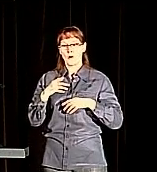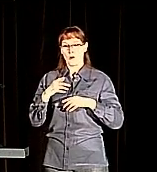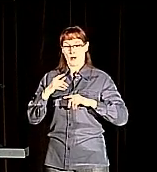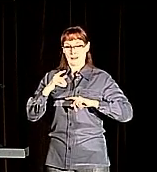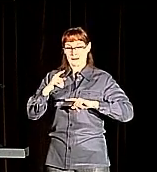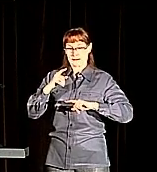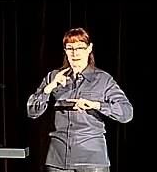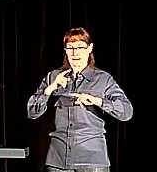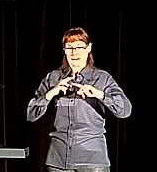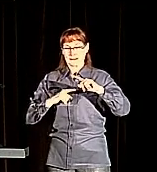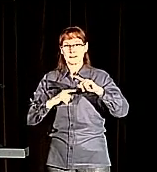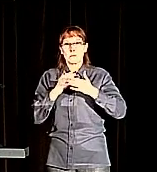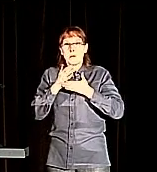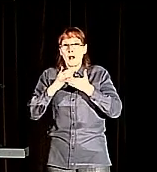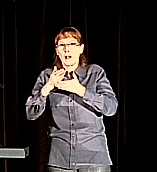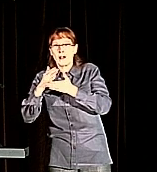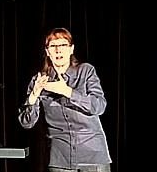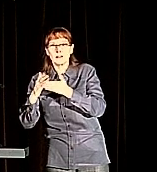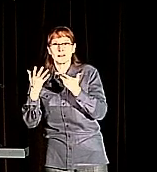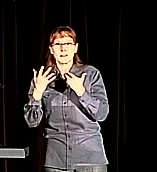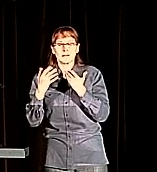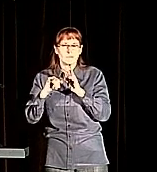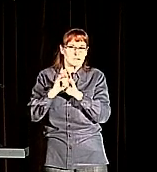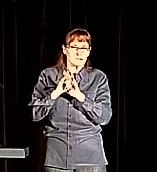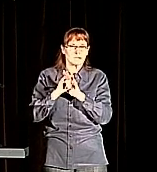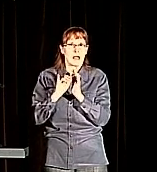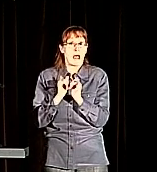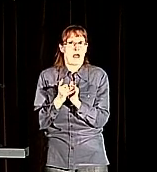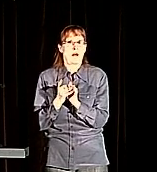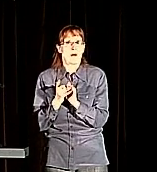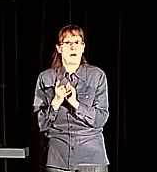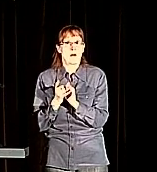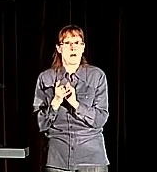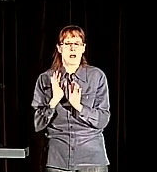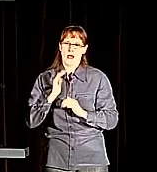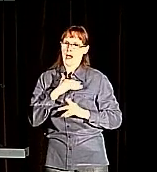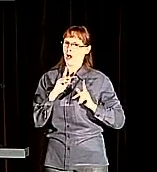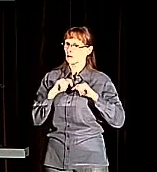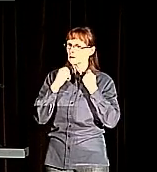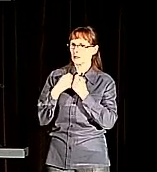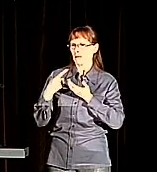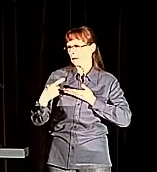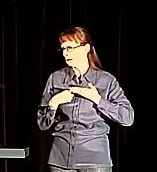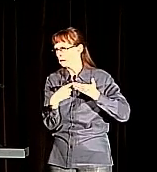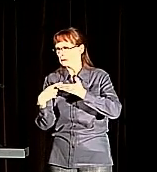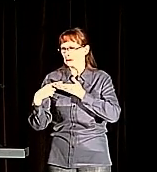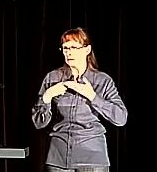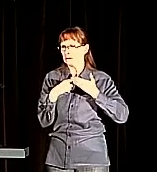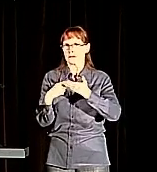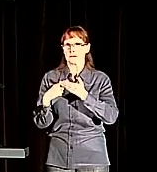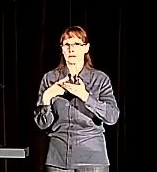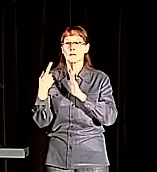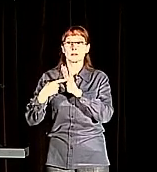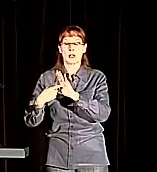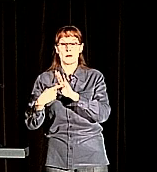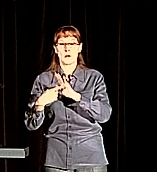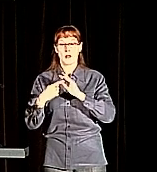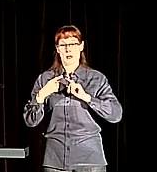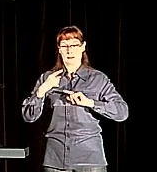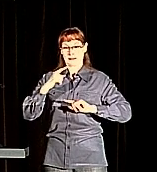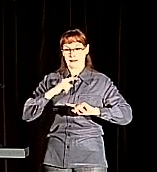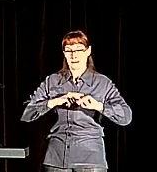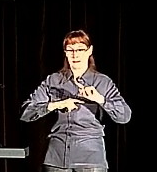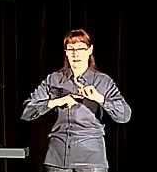parts in what we call the sign stream, which is the beginning of the sign to the end of the sign, and all the